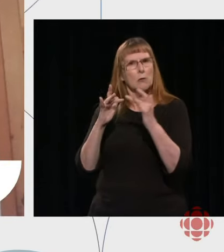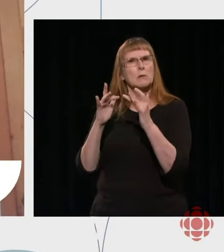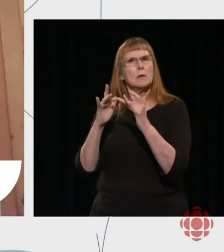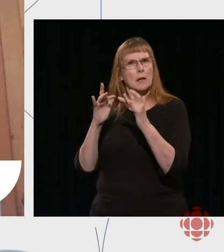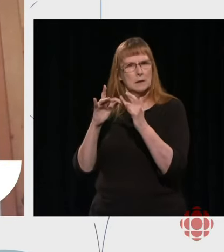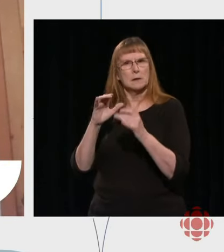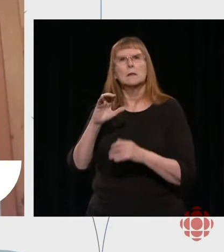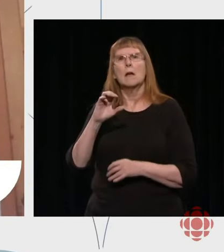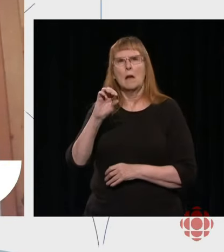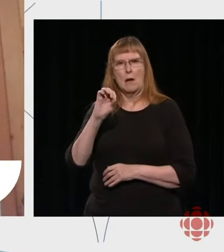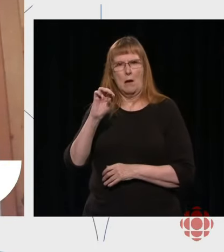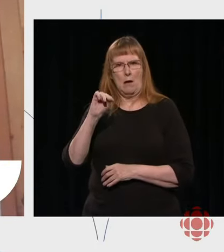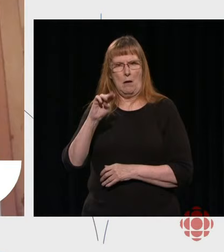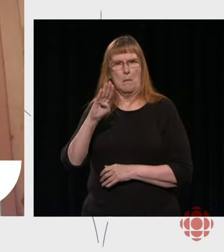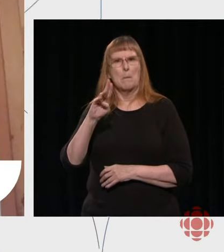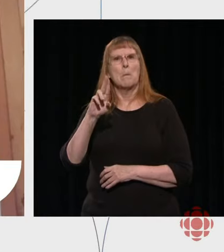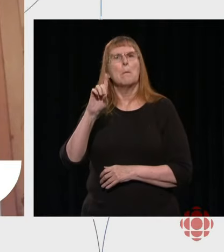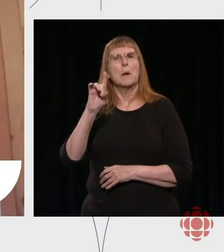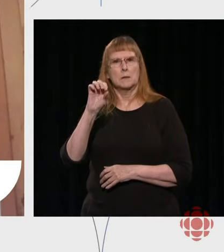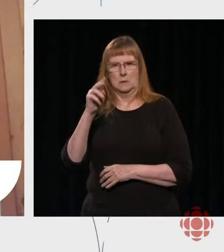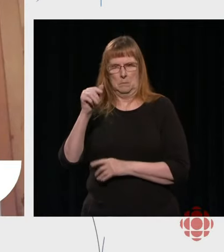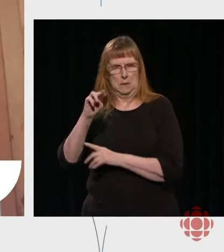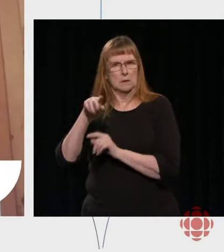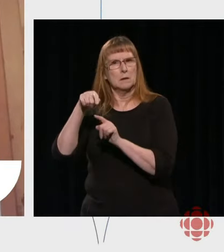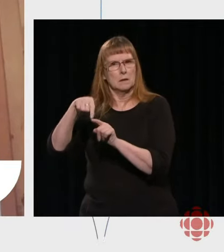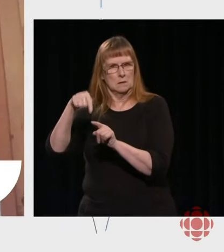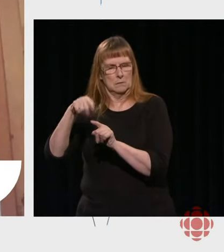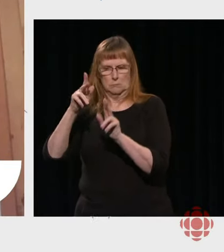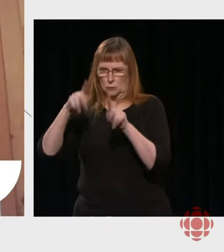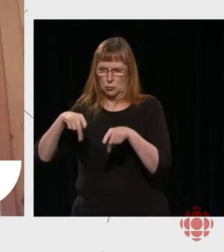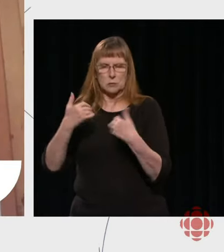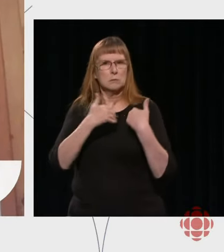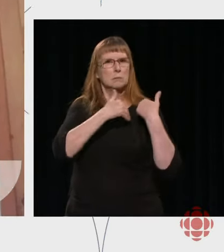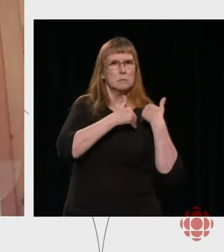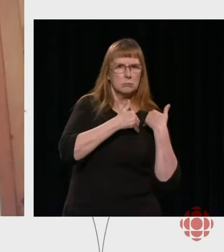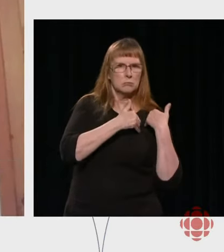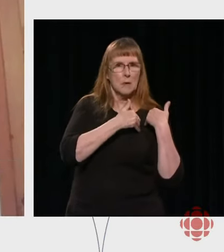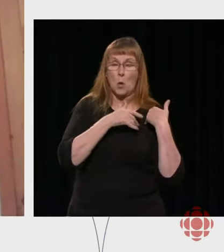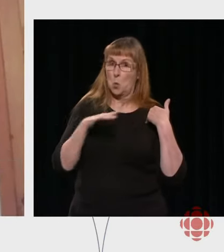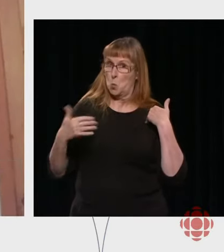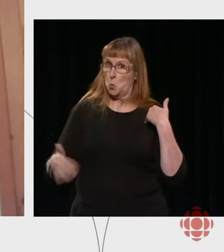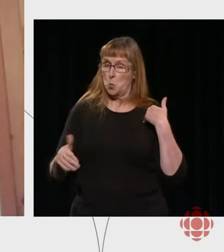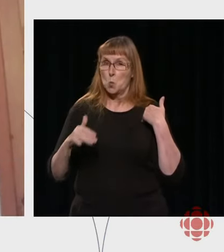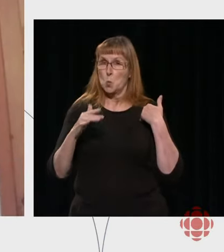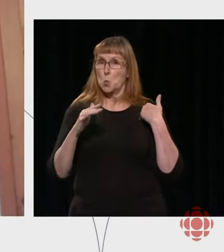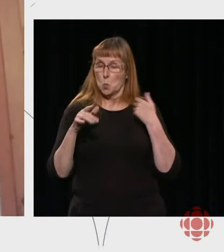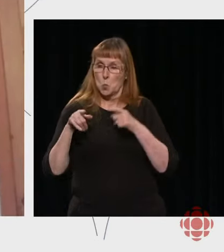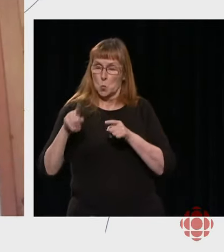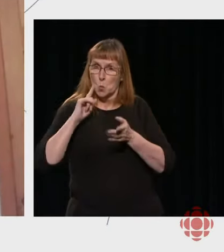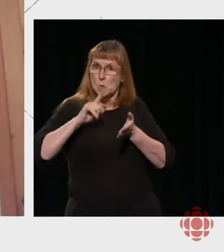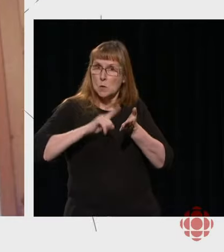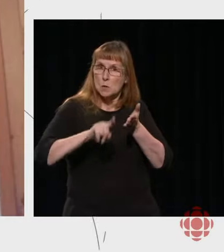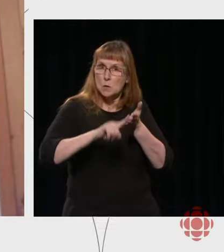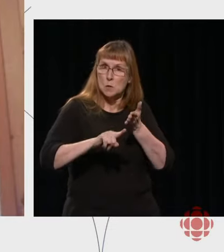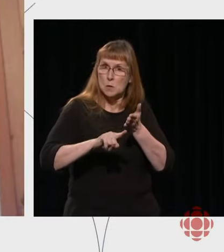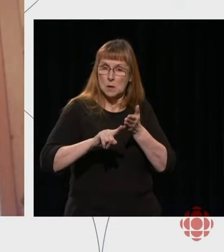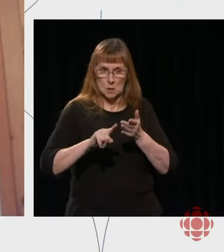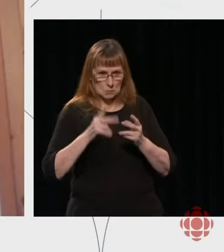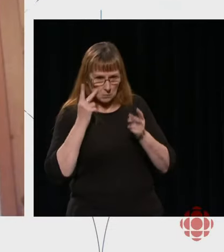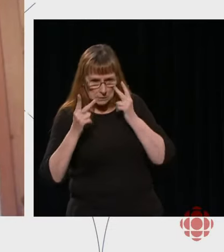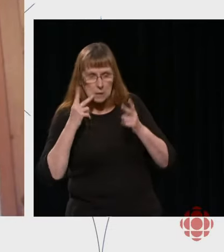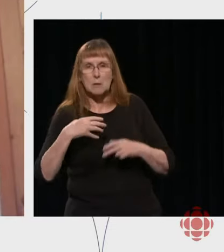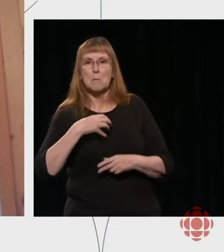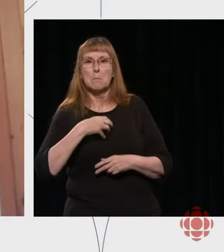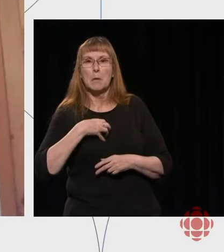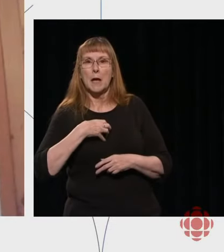platforms, that they can reach out to the Ombudsman. And the Ombudsman does very thoroughly review any of those complaints or